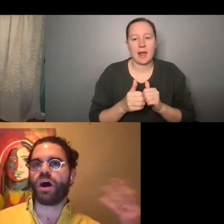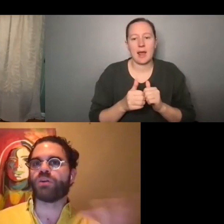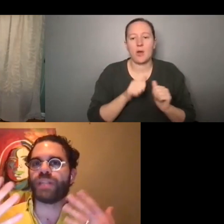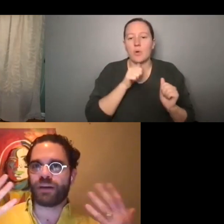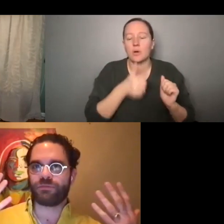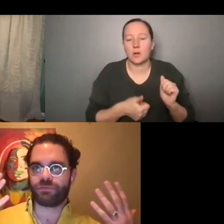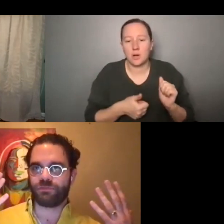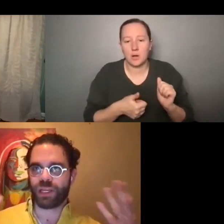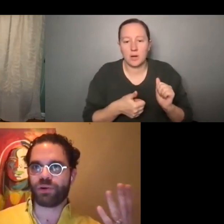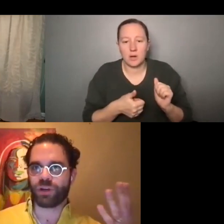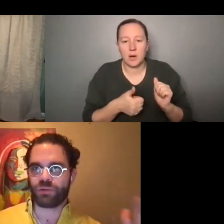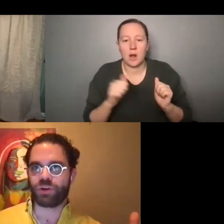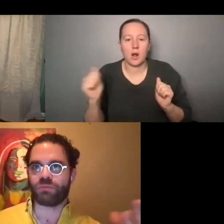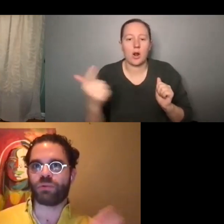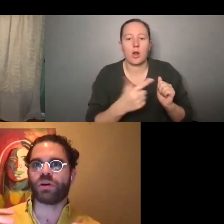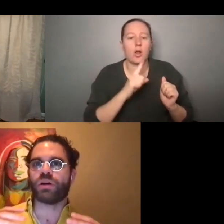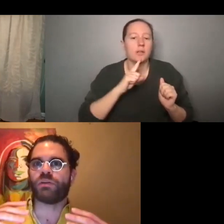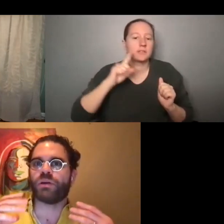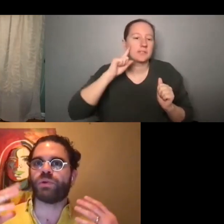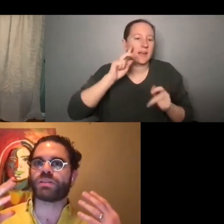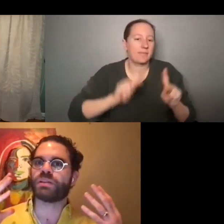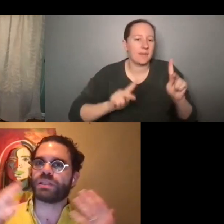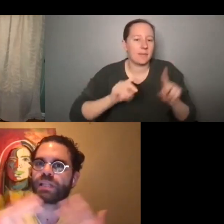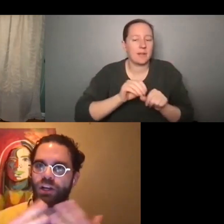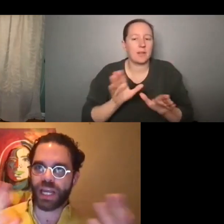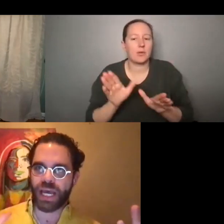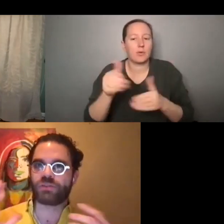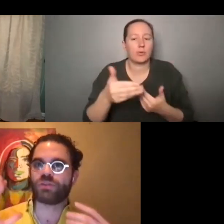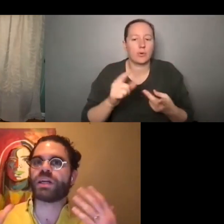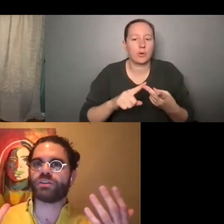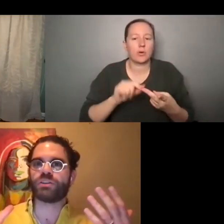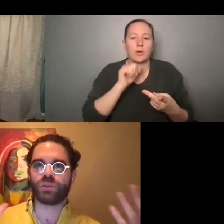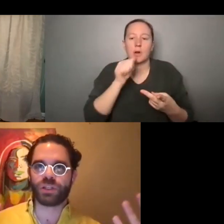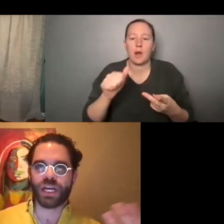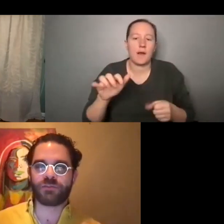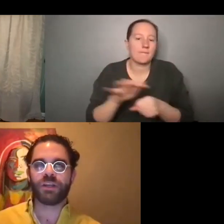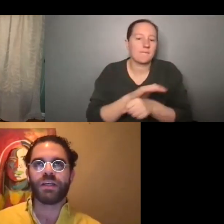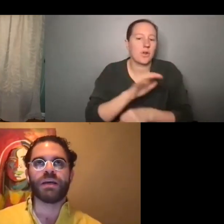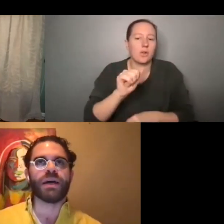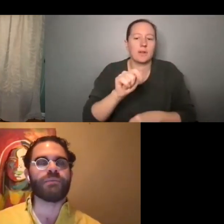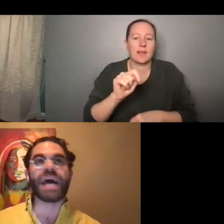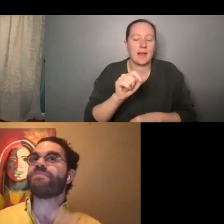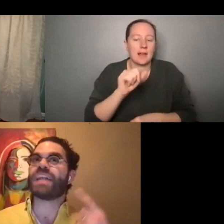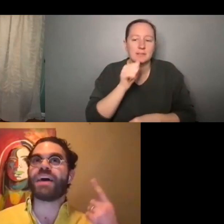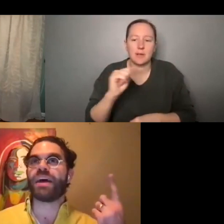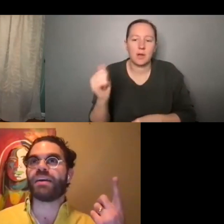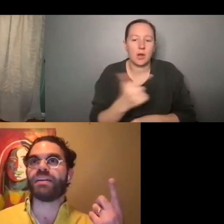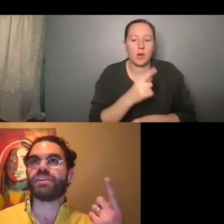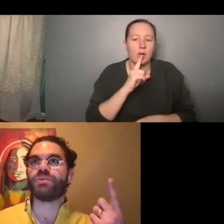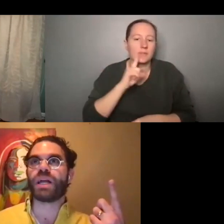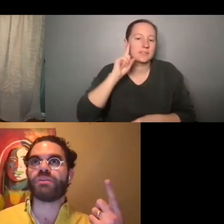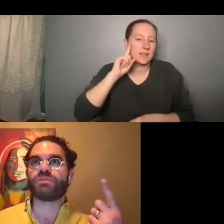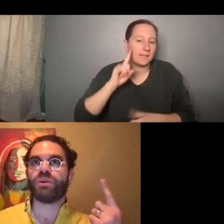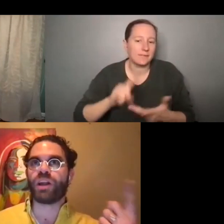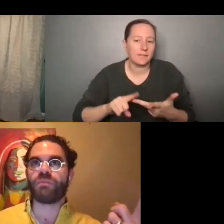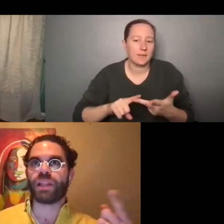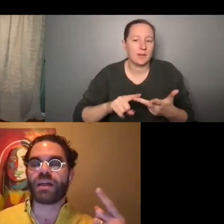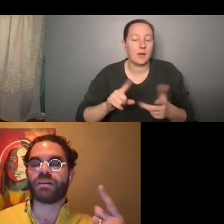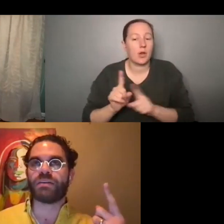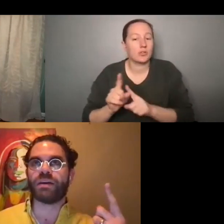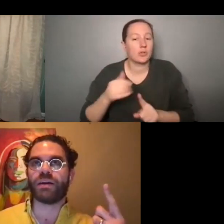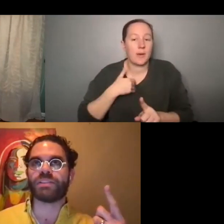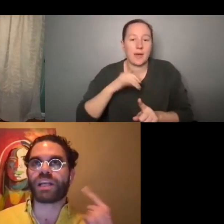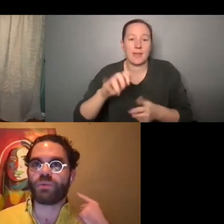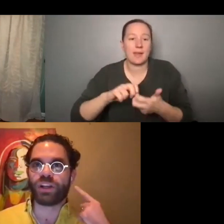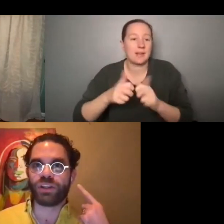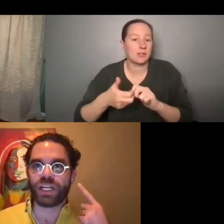all deaf people in a room, or it wasn't the entire cast or characters weren't deaf. I mean, I even had that, an issue when I was growing up,